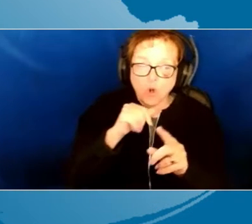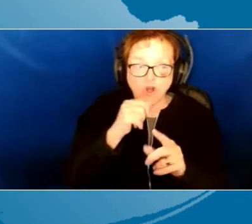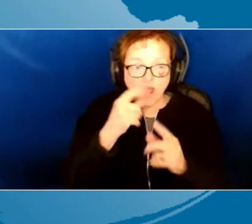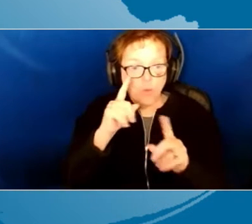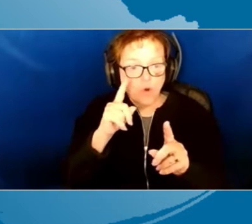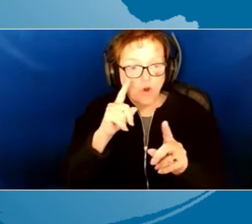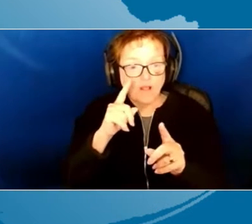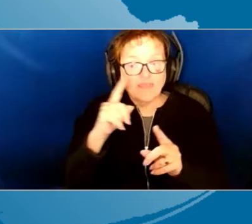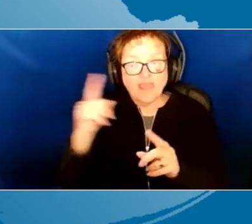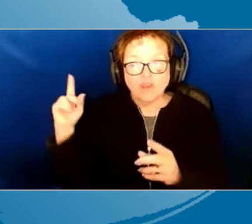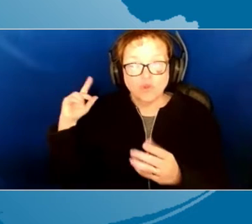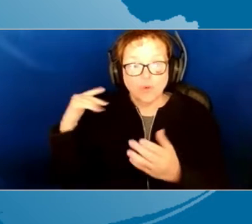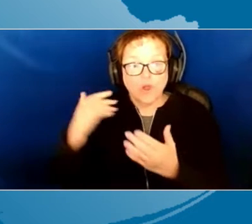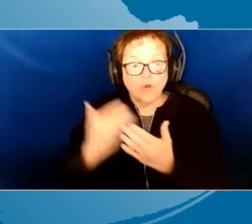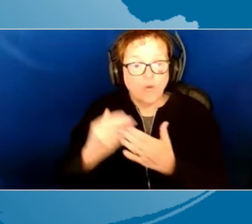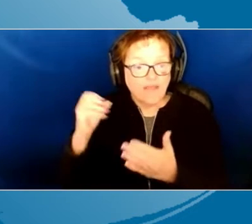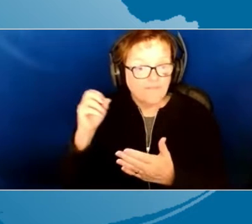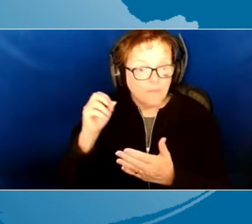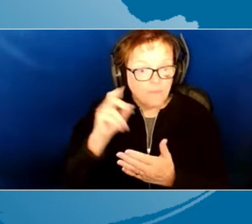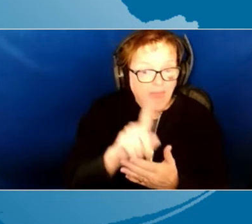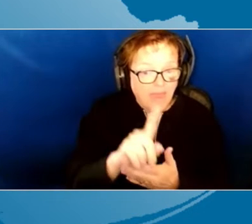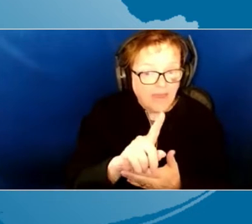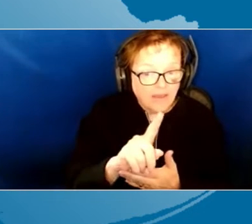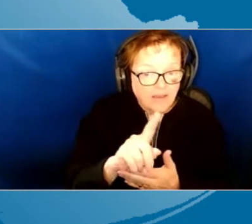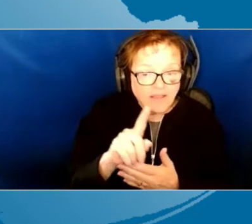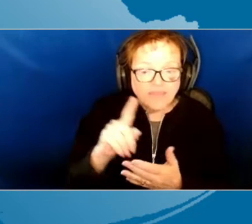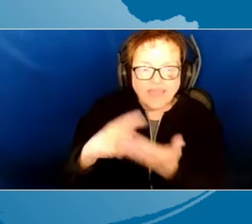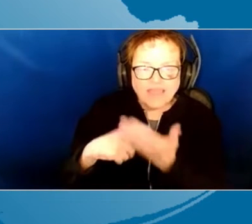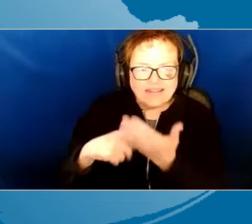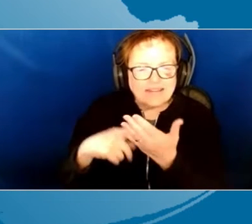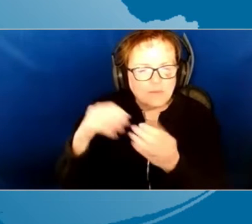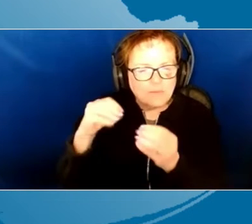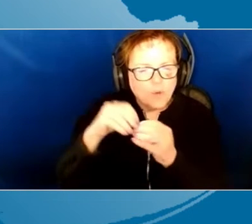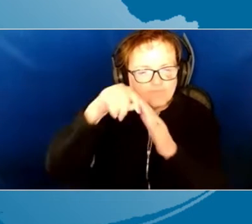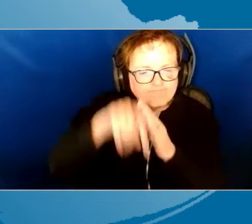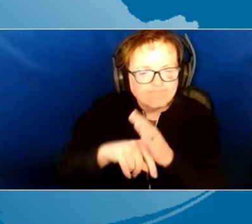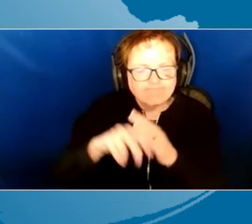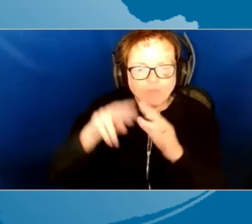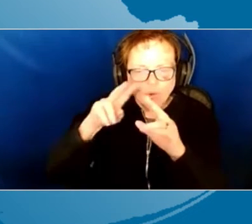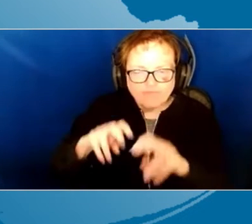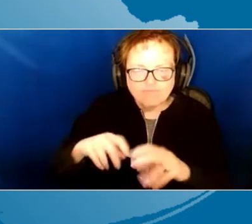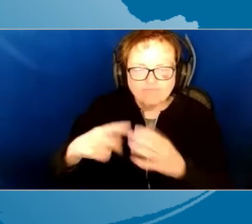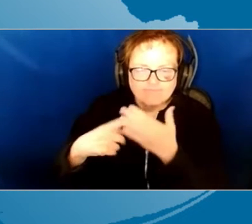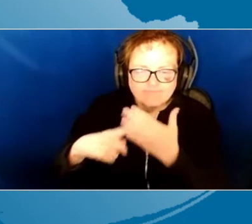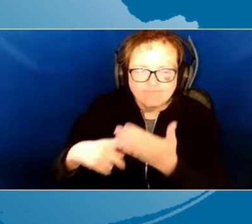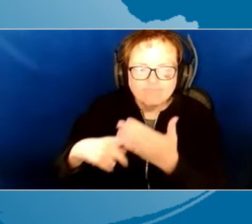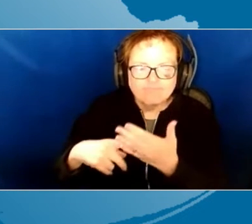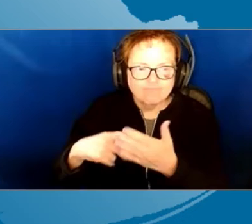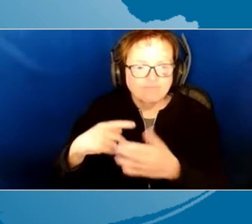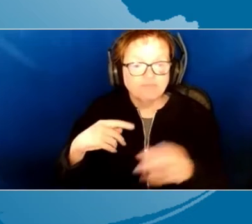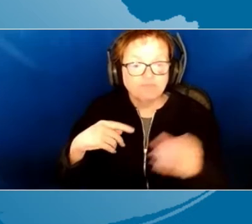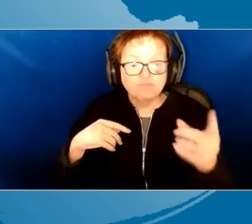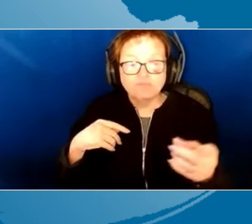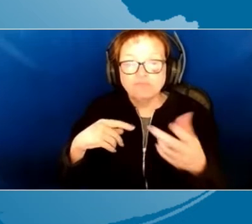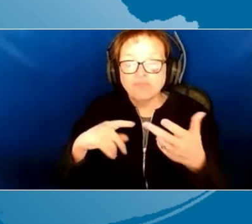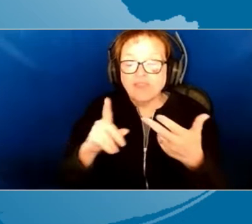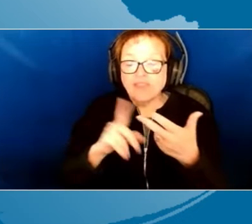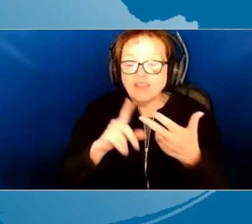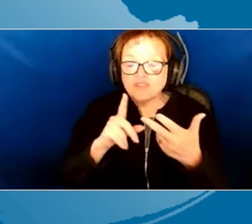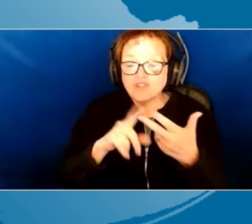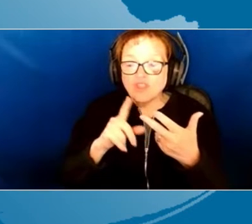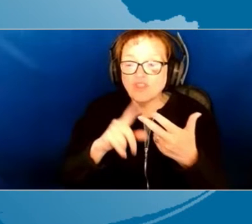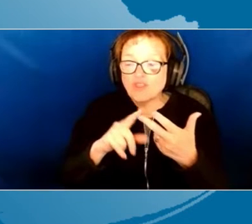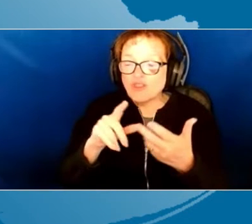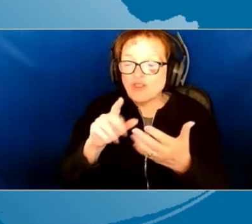when you come back, they need to talk with you further about that idea or that strategy. So you have a third handout